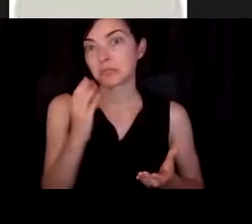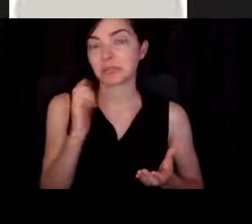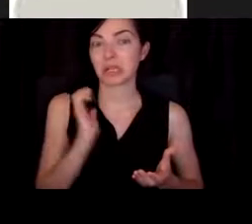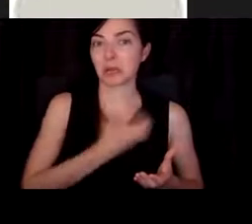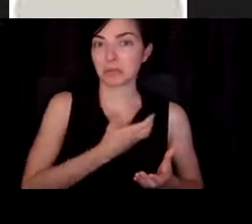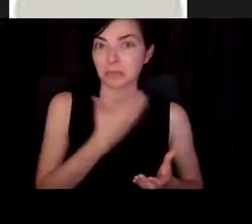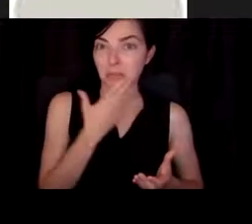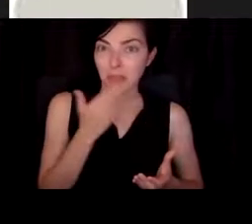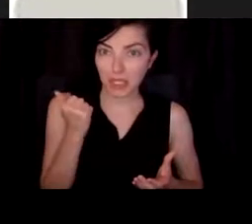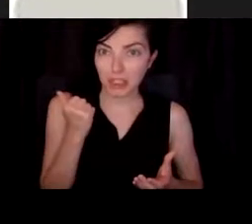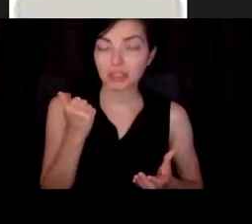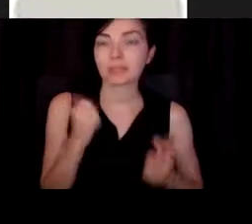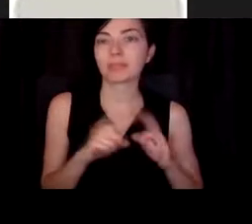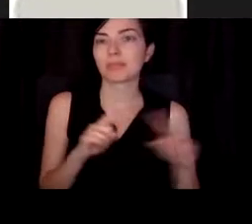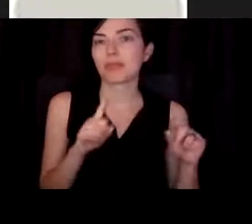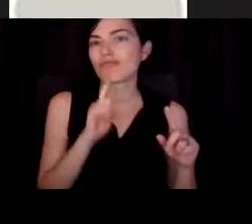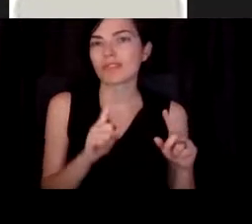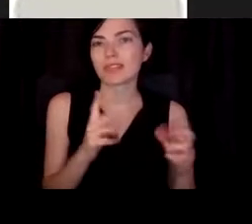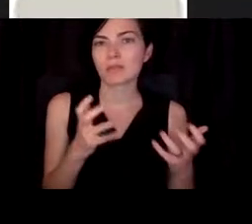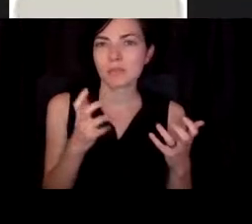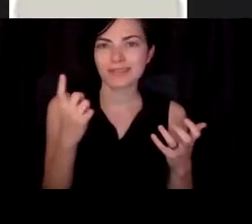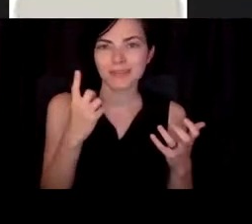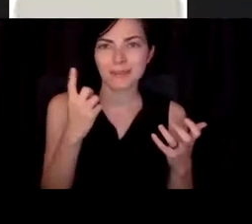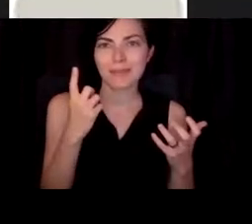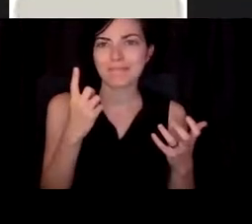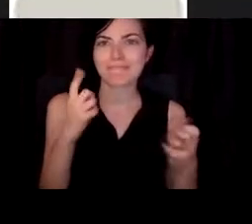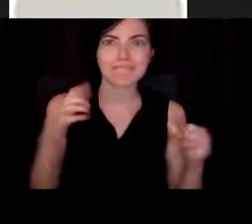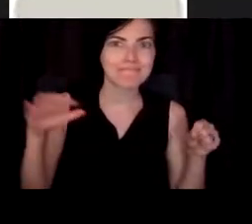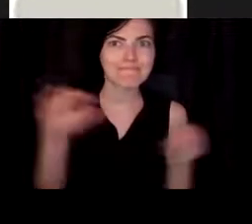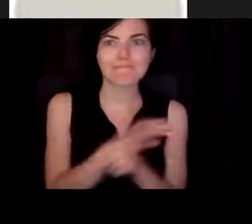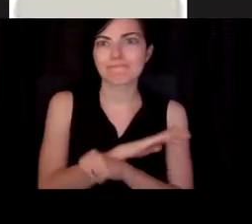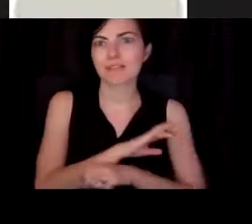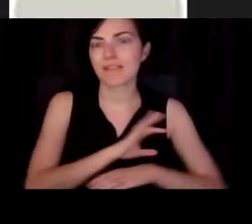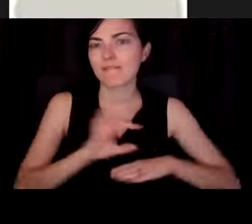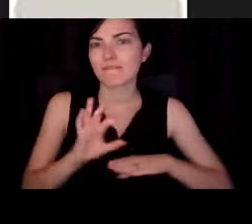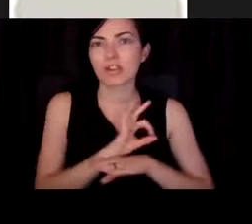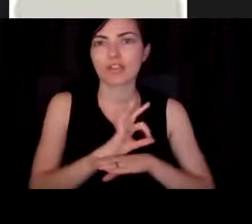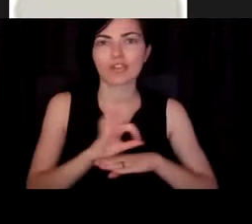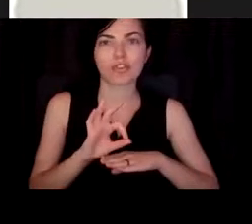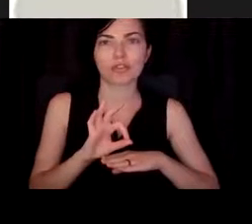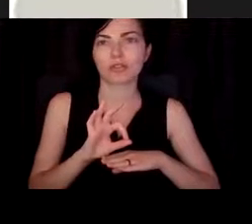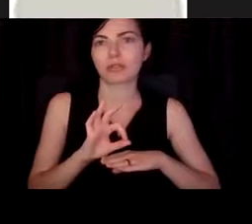But what we want is something that is actually completely functional and muscularized.